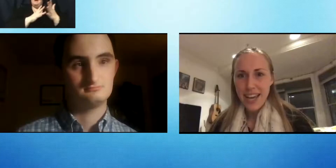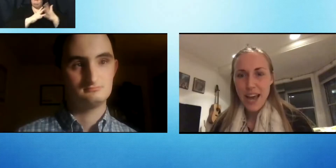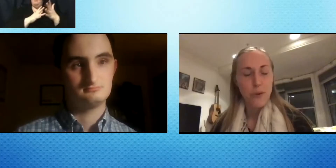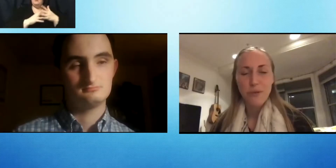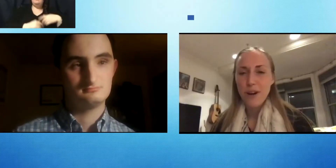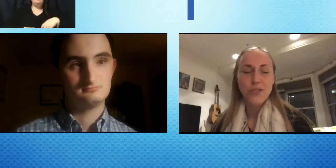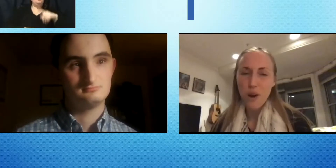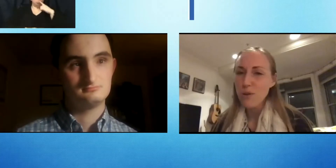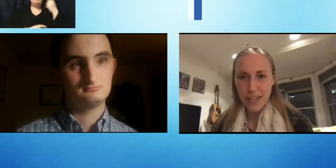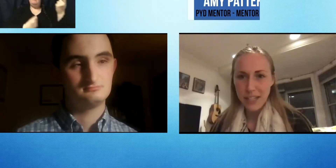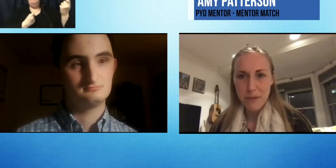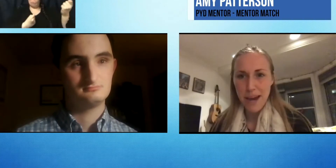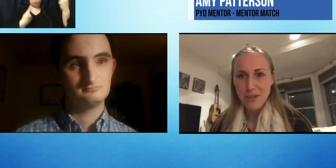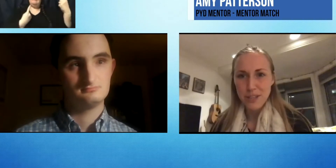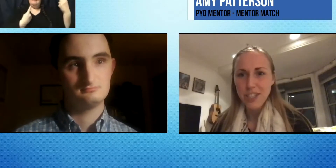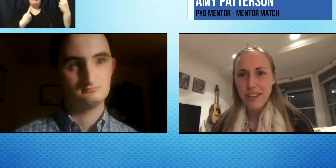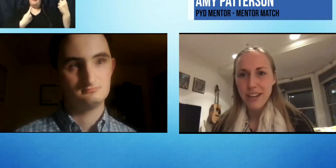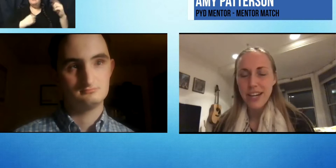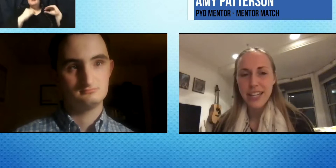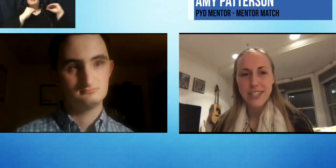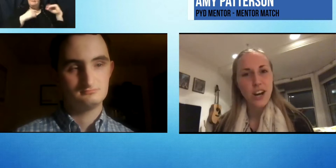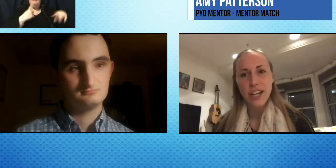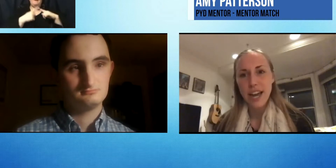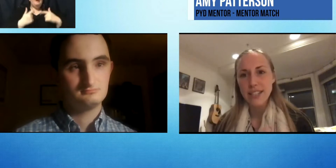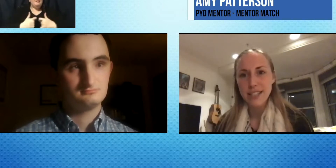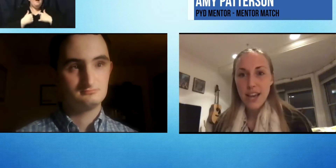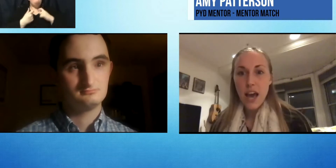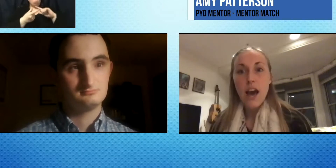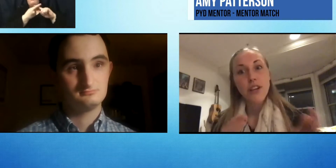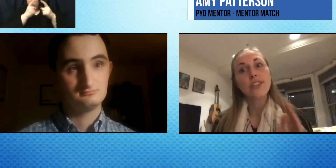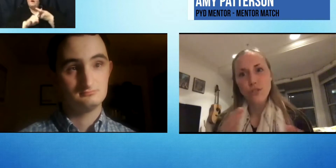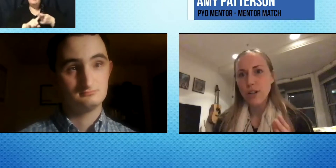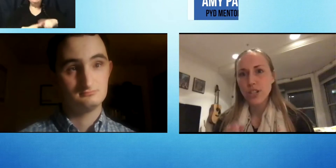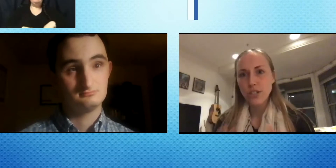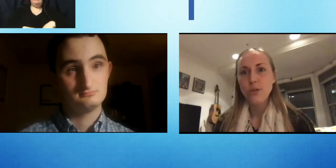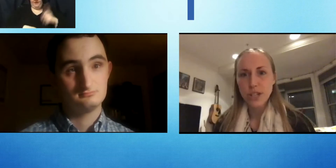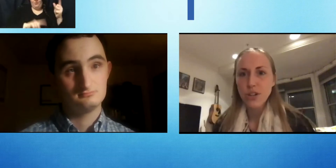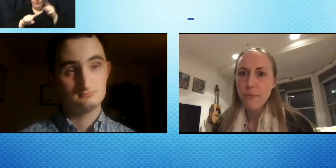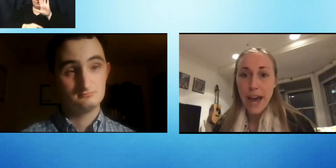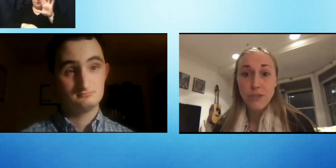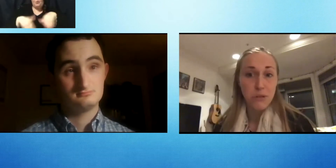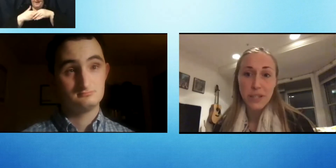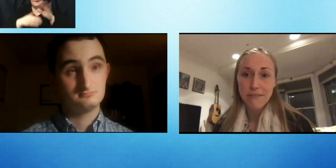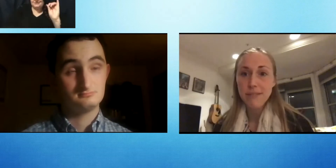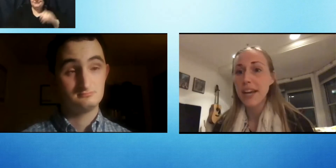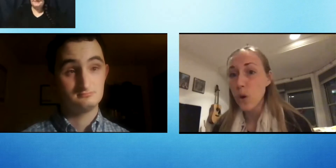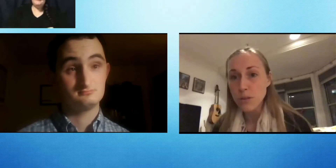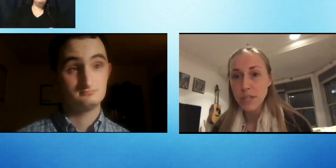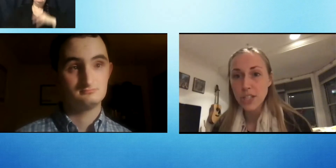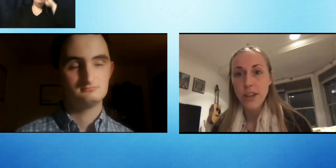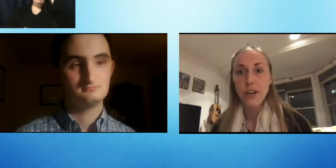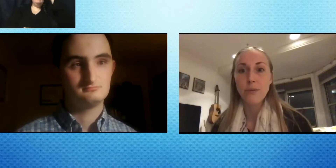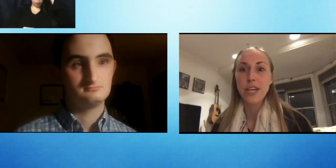wedding. And we are so lucky to be matched with each other. It started as a very structured traditional match where we set